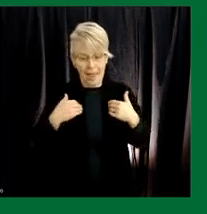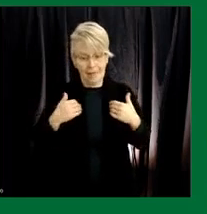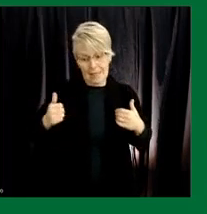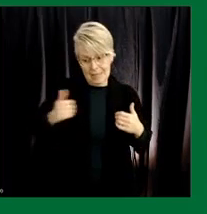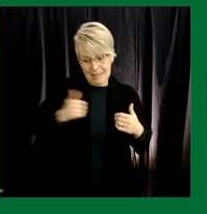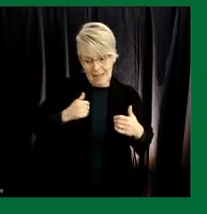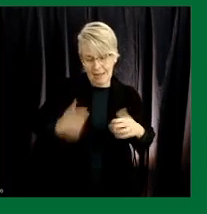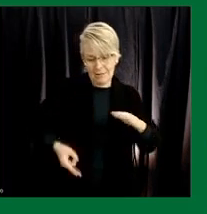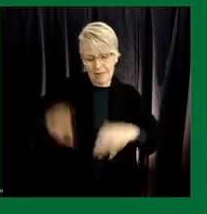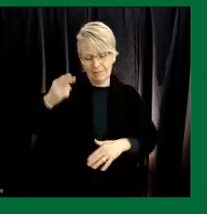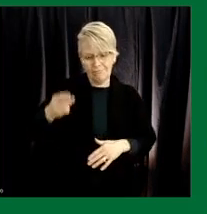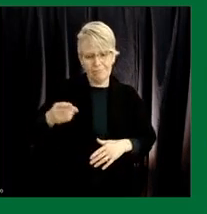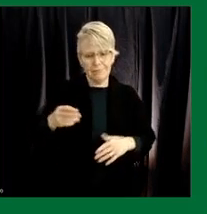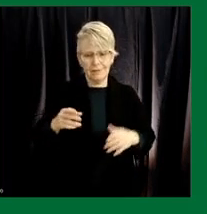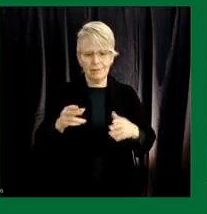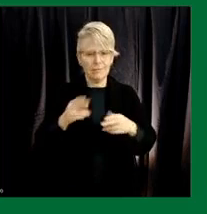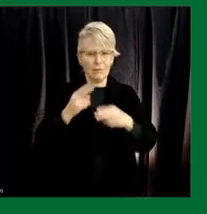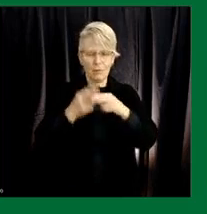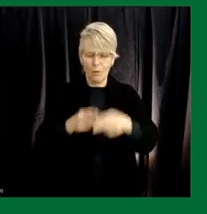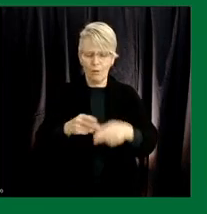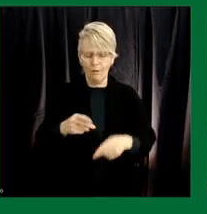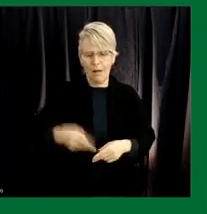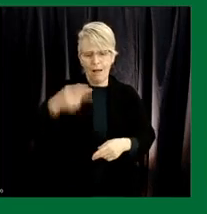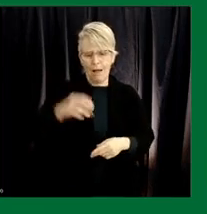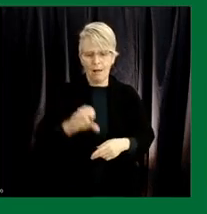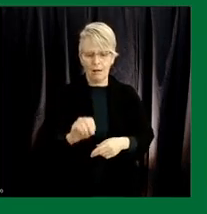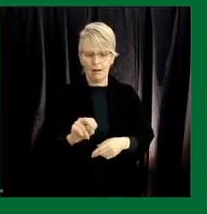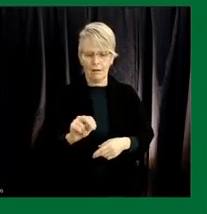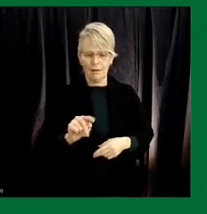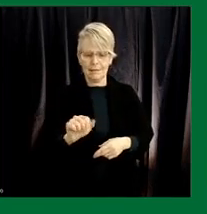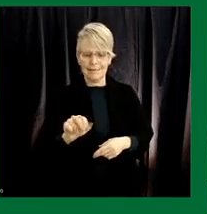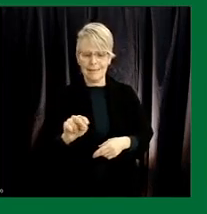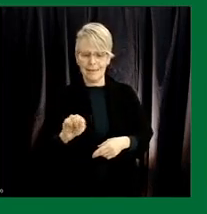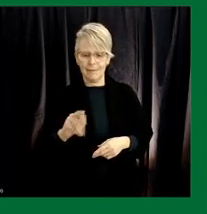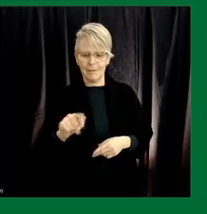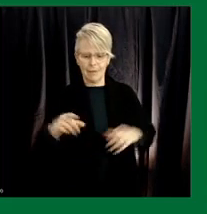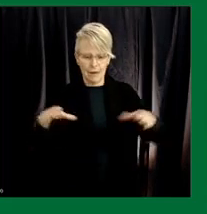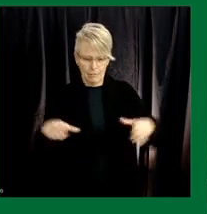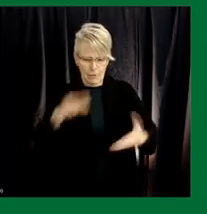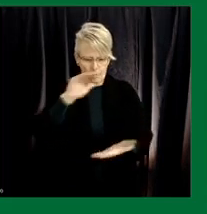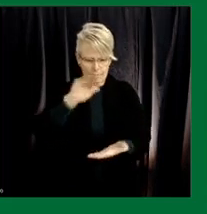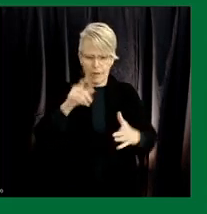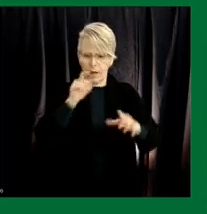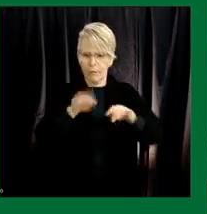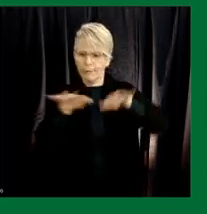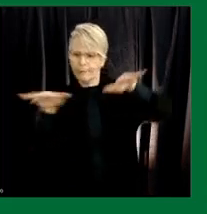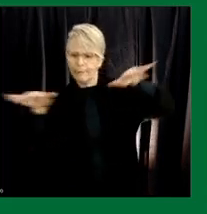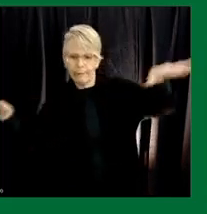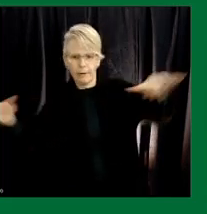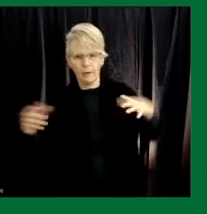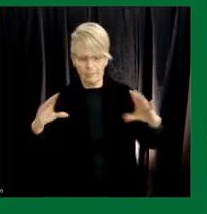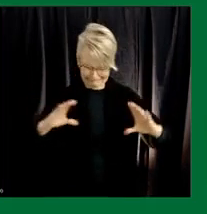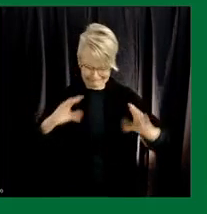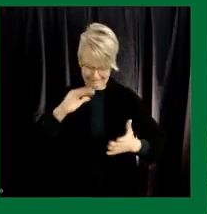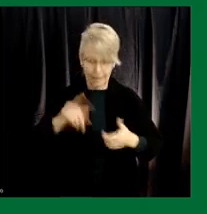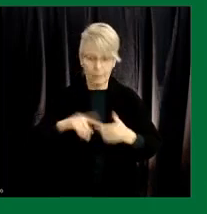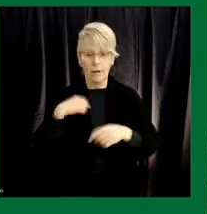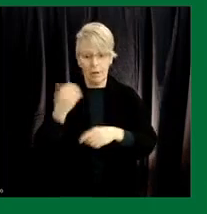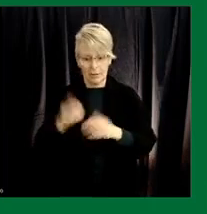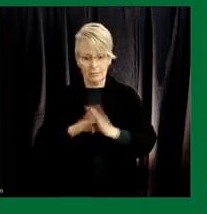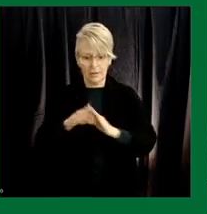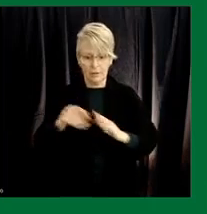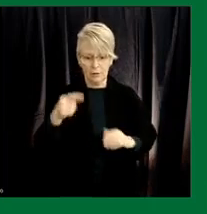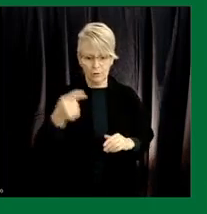facility which allows us to work with these pathogens and as we discussed we're already constructing a gmp vaccine